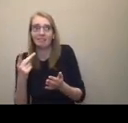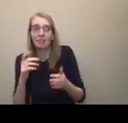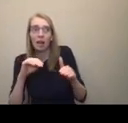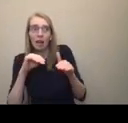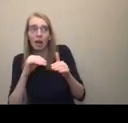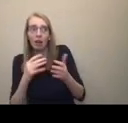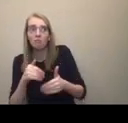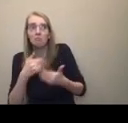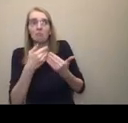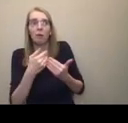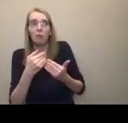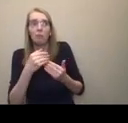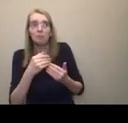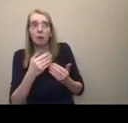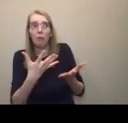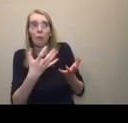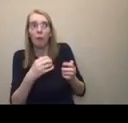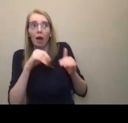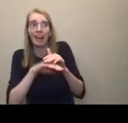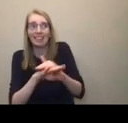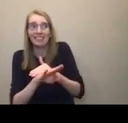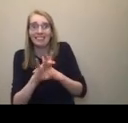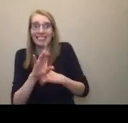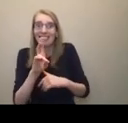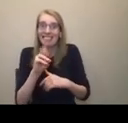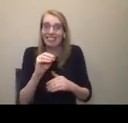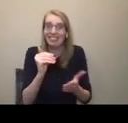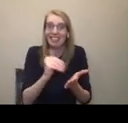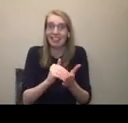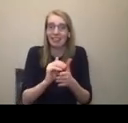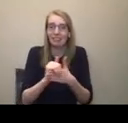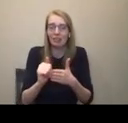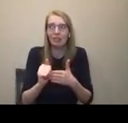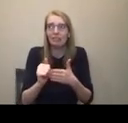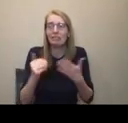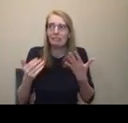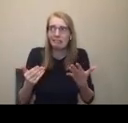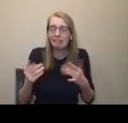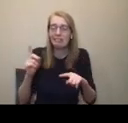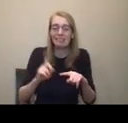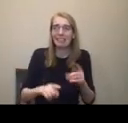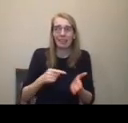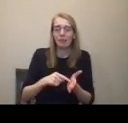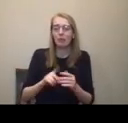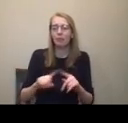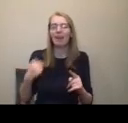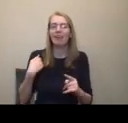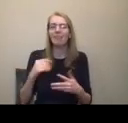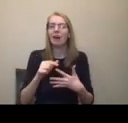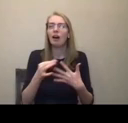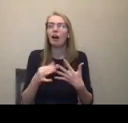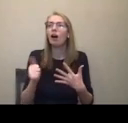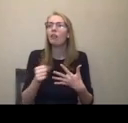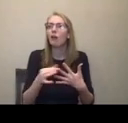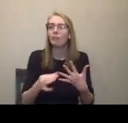way to do things, I promise you, for those of us who are less resourced. Okay, that's undue hardship. So again, just a reminder